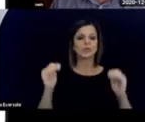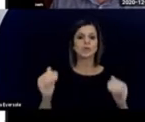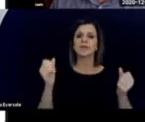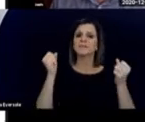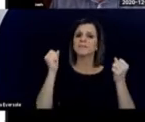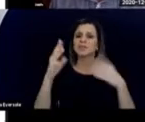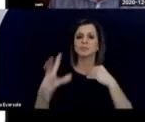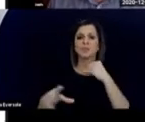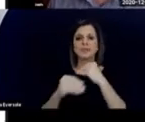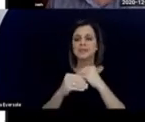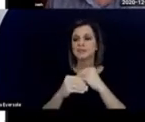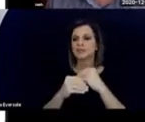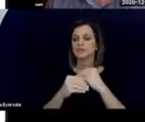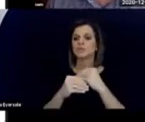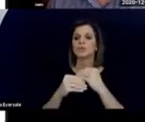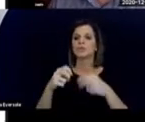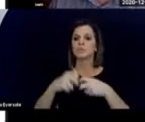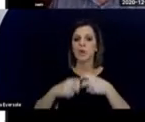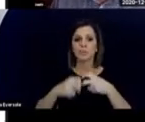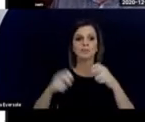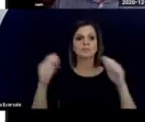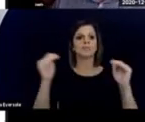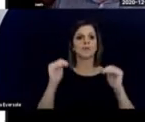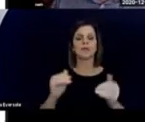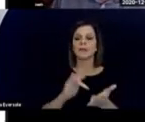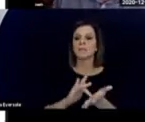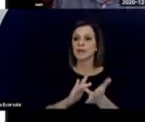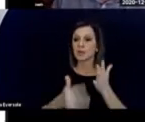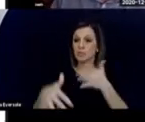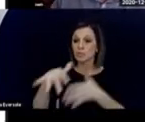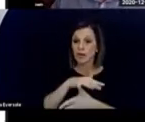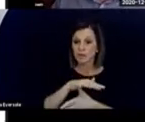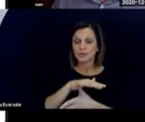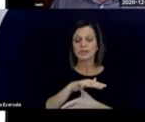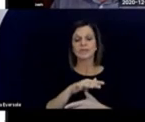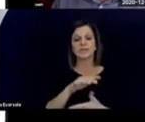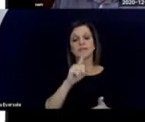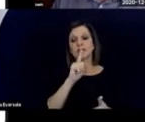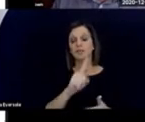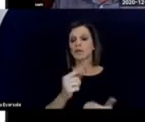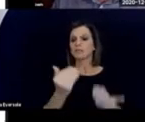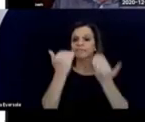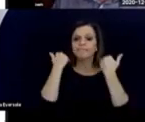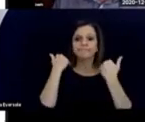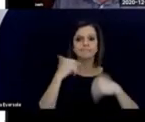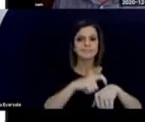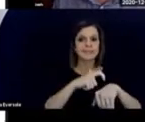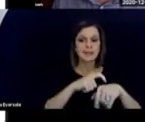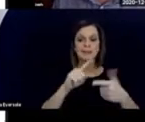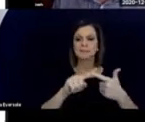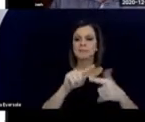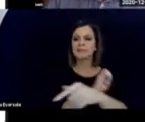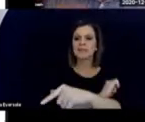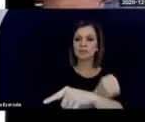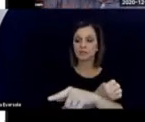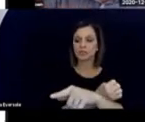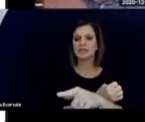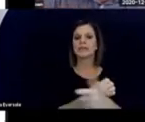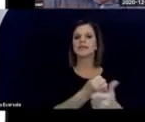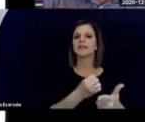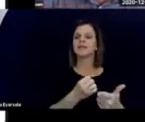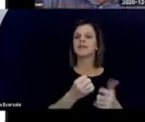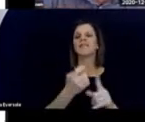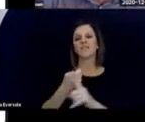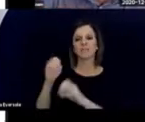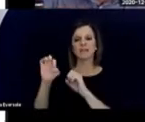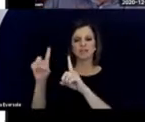anomalies, medical priorities, which cut in and take away time and energy from the